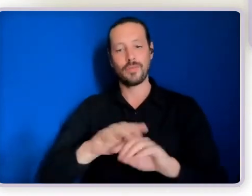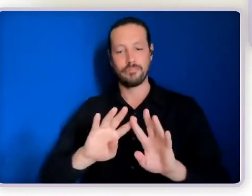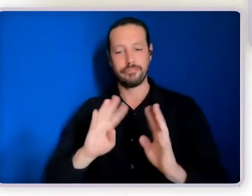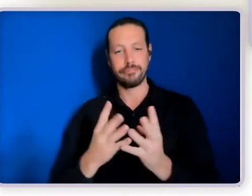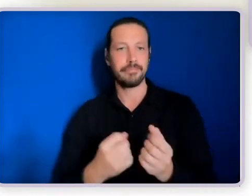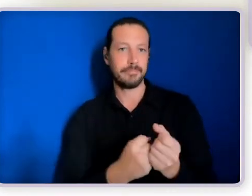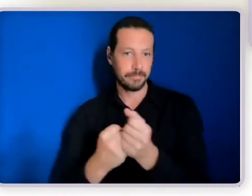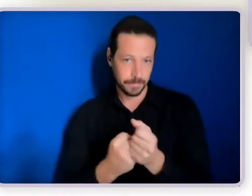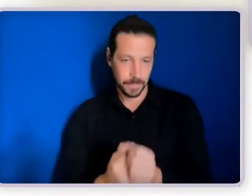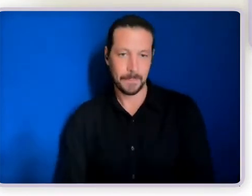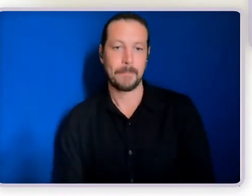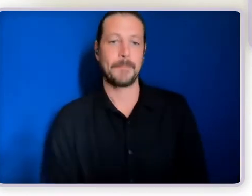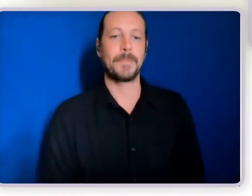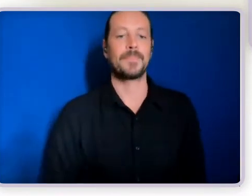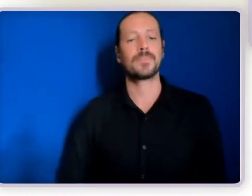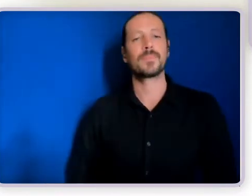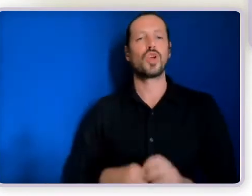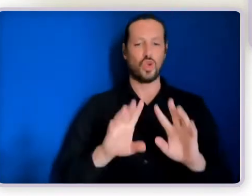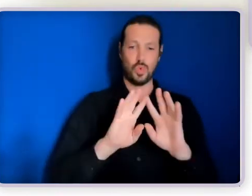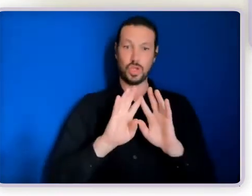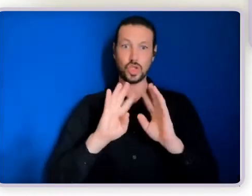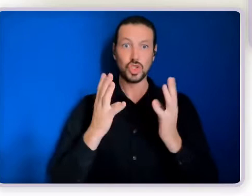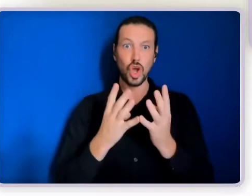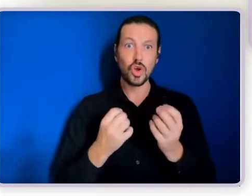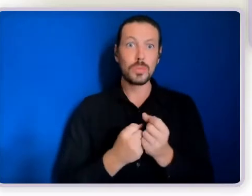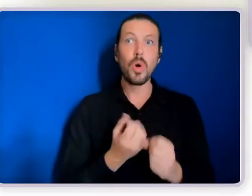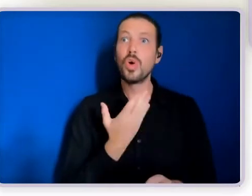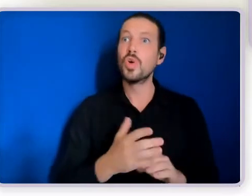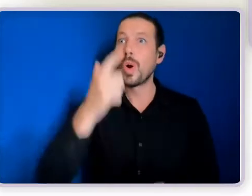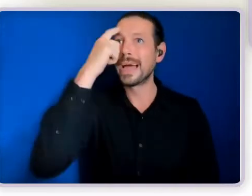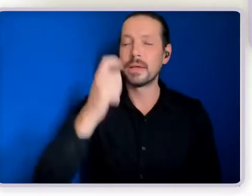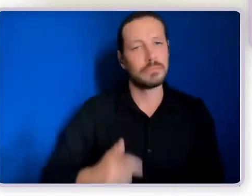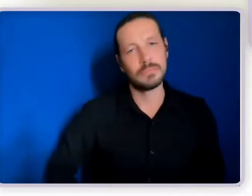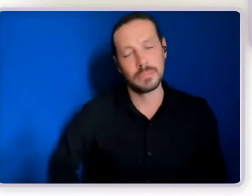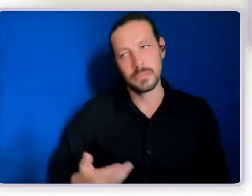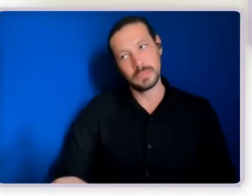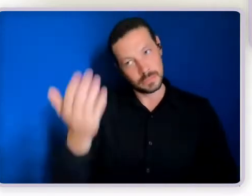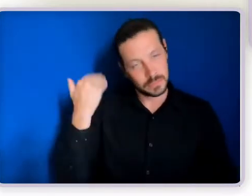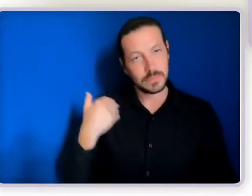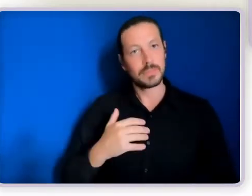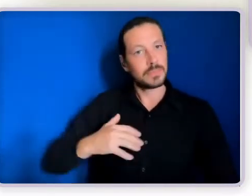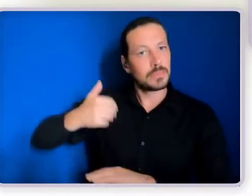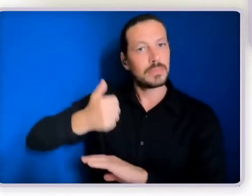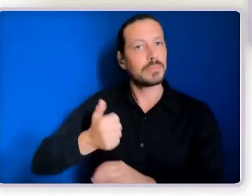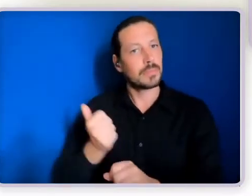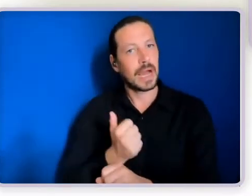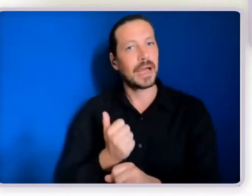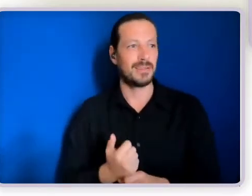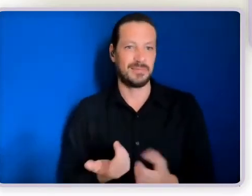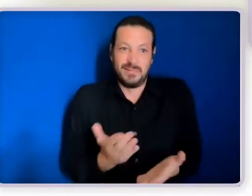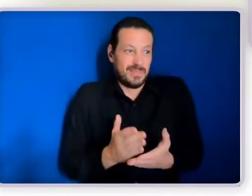The idea of a circle of support is not new. It's a very old concept, the idea of us as human beings